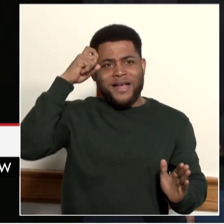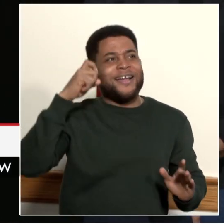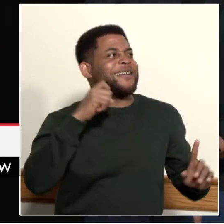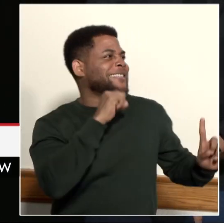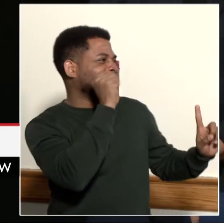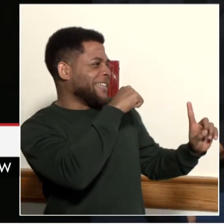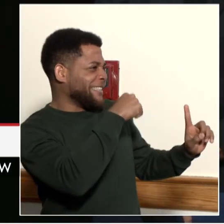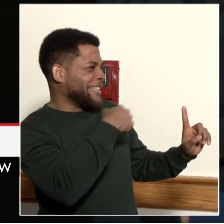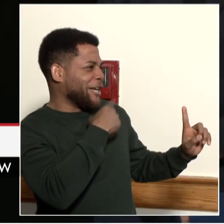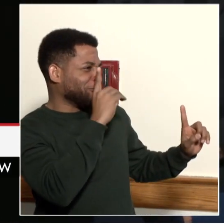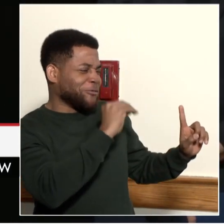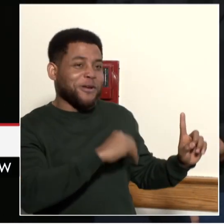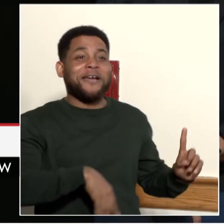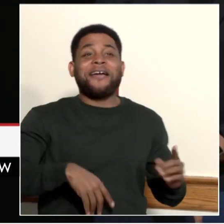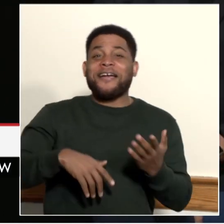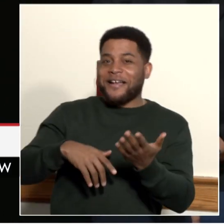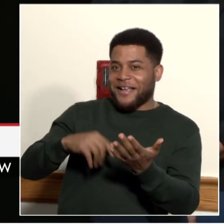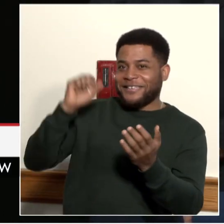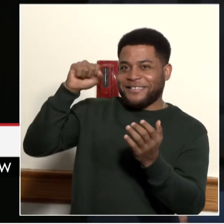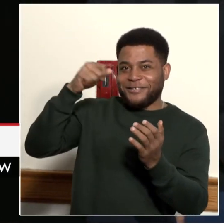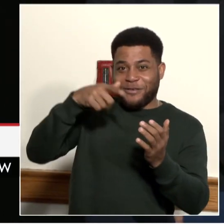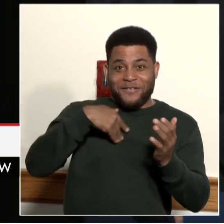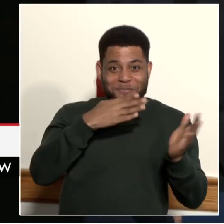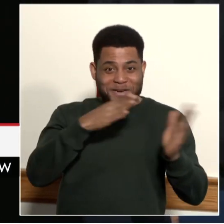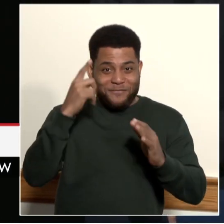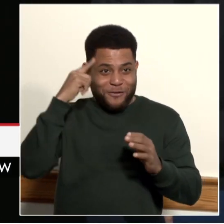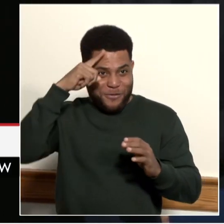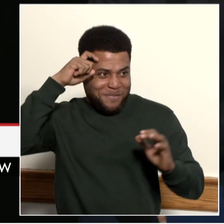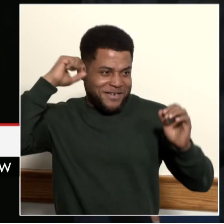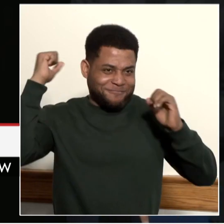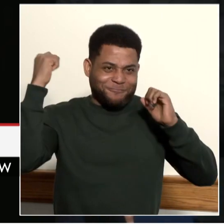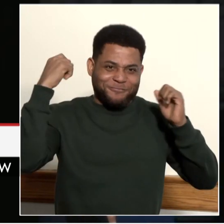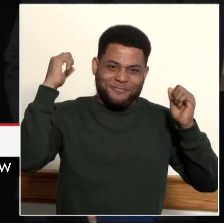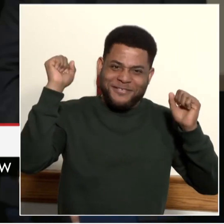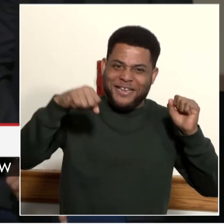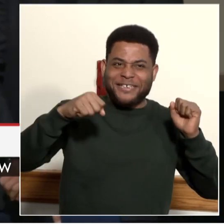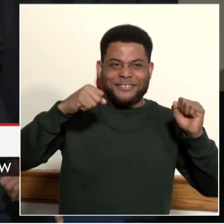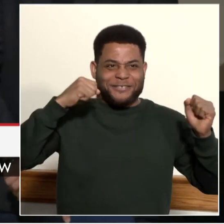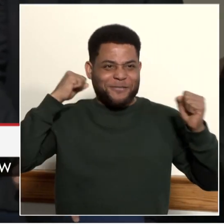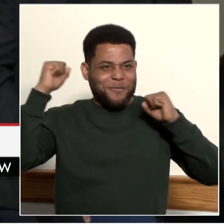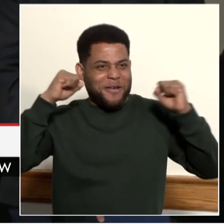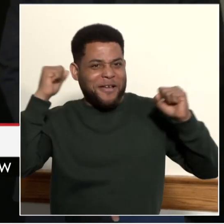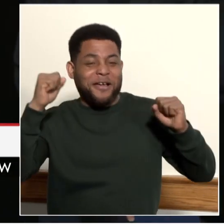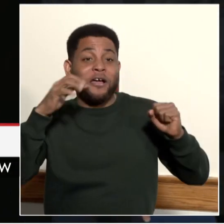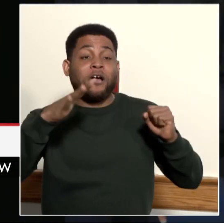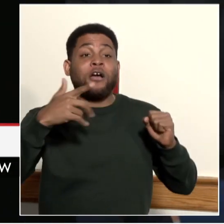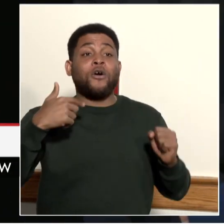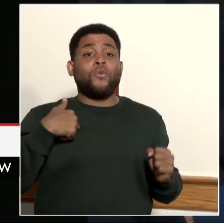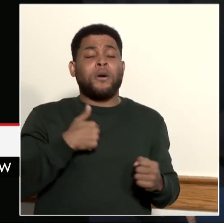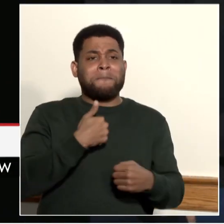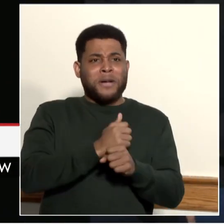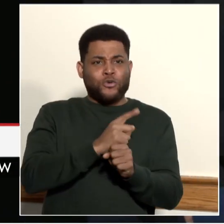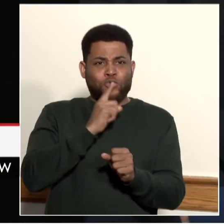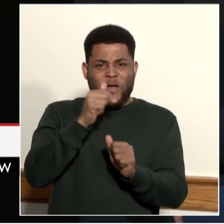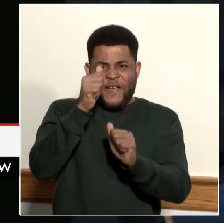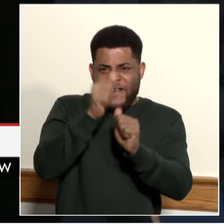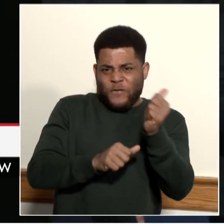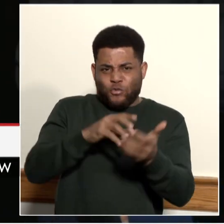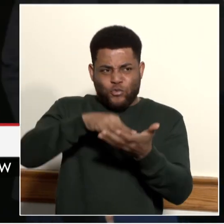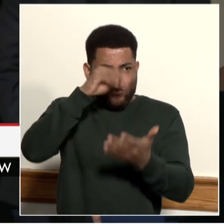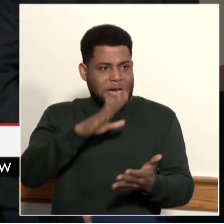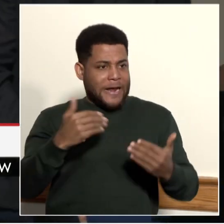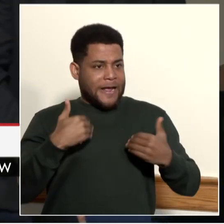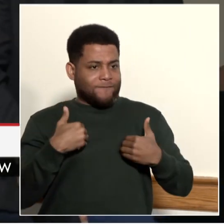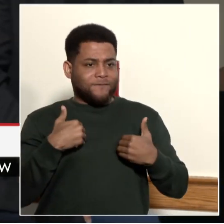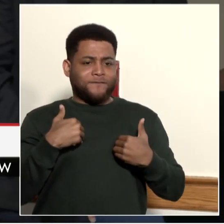Okay. We have some work to do out of B. Wells. We want every kid connected to a summer opportunity. And so